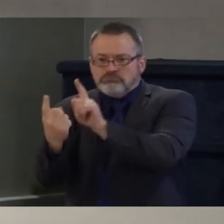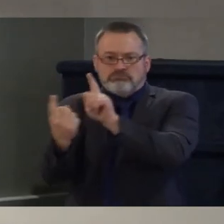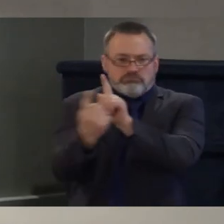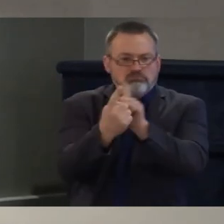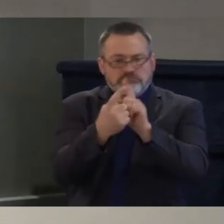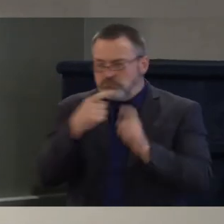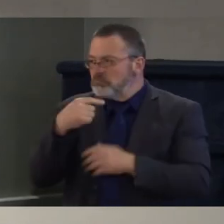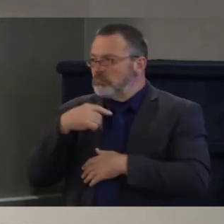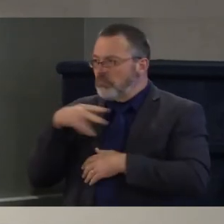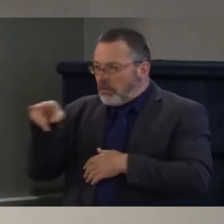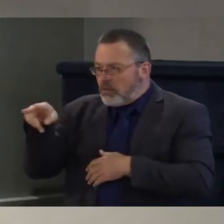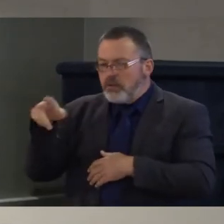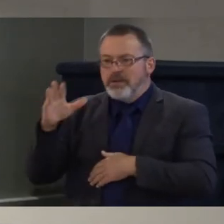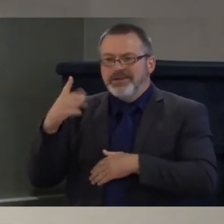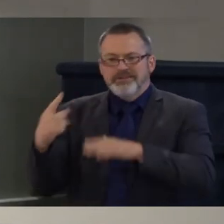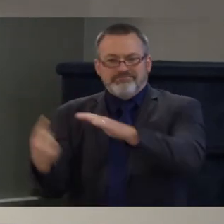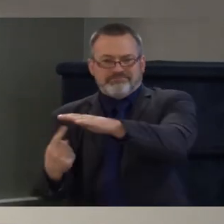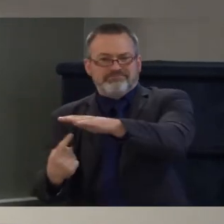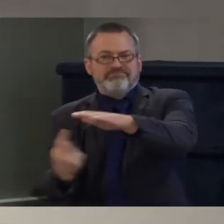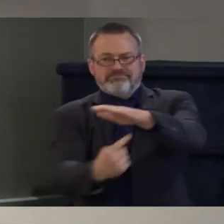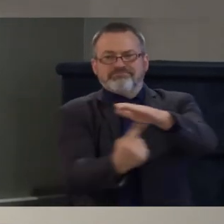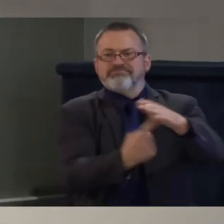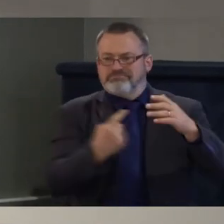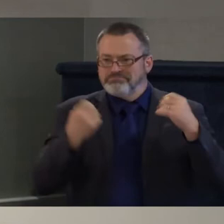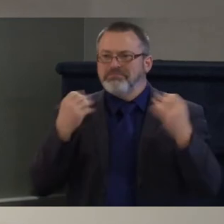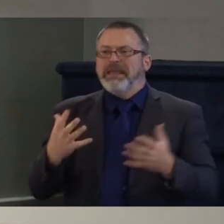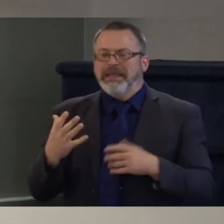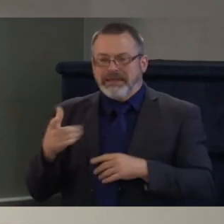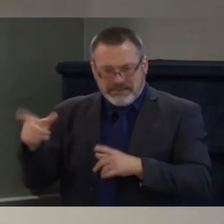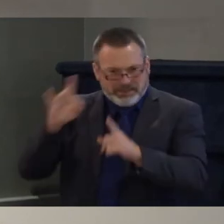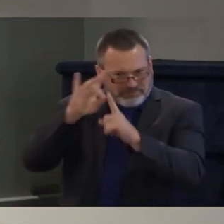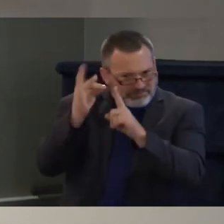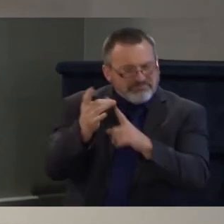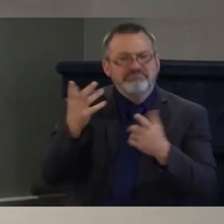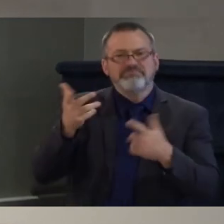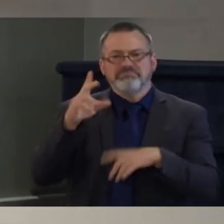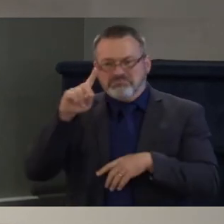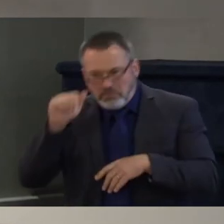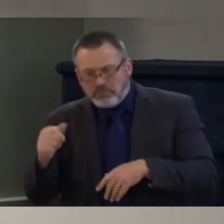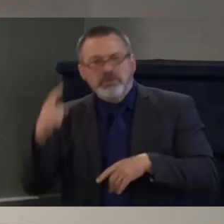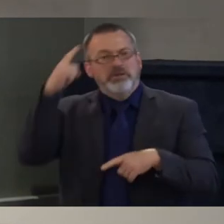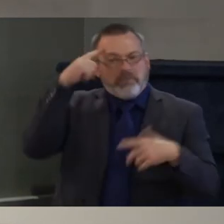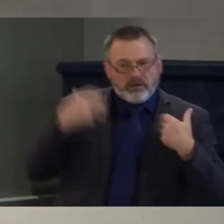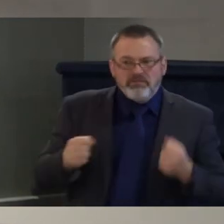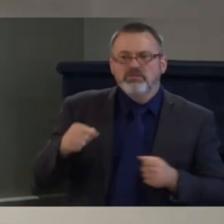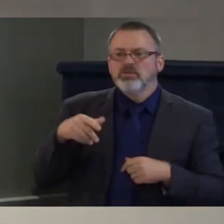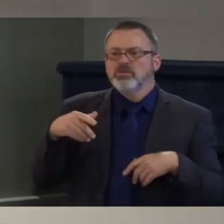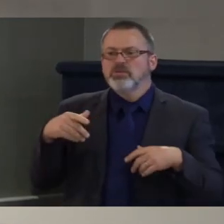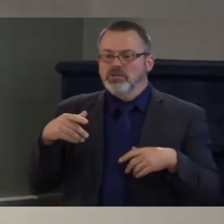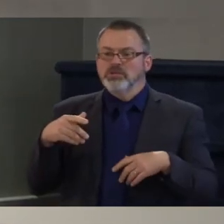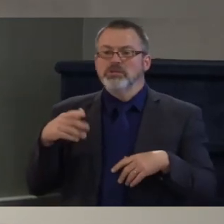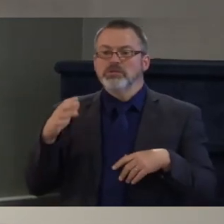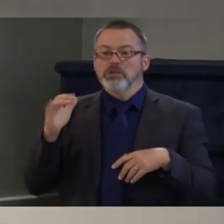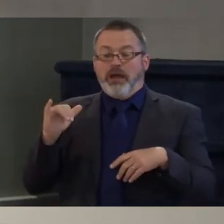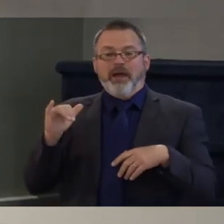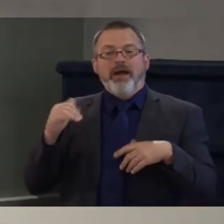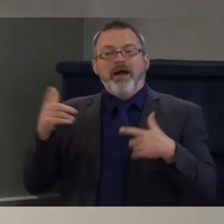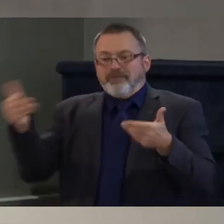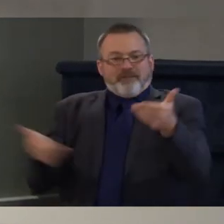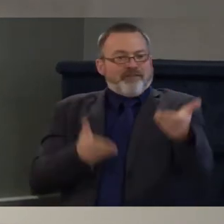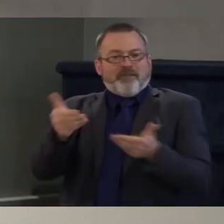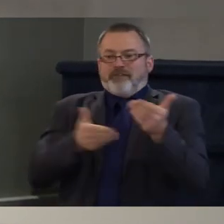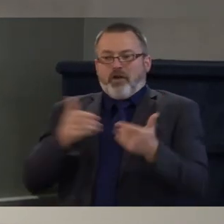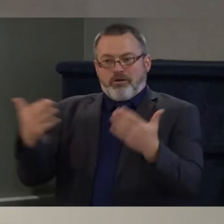disability section 8 housing and that's that's who surrounded my thanksgiving table um so it's